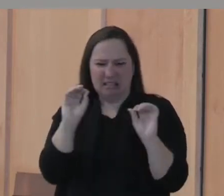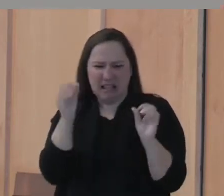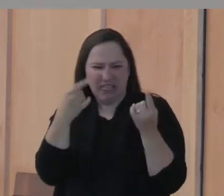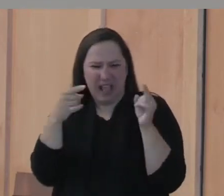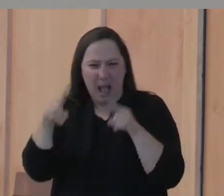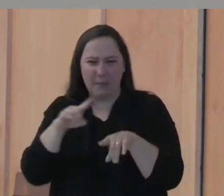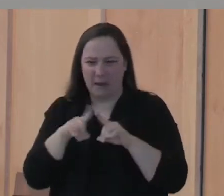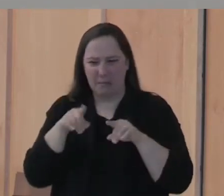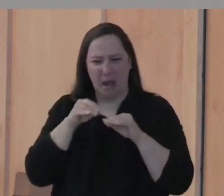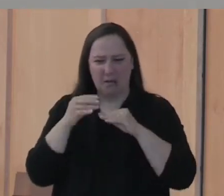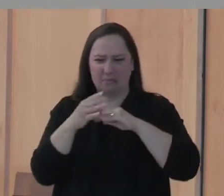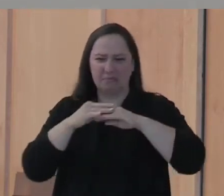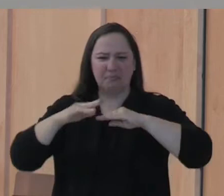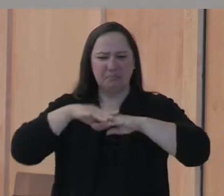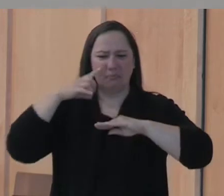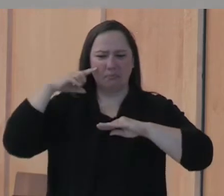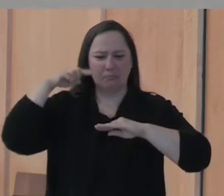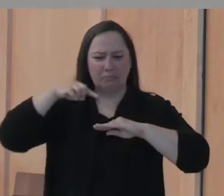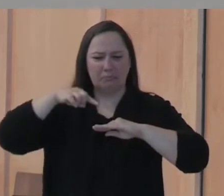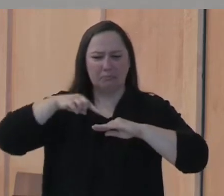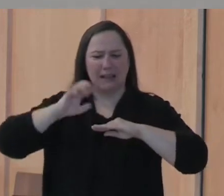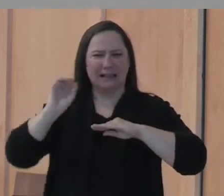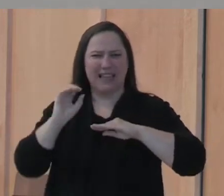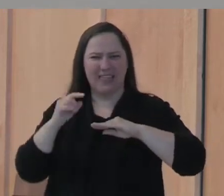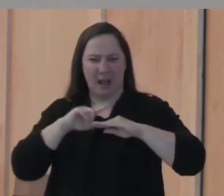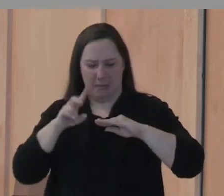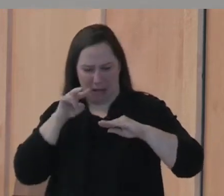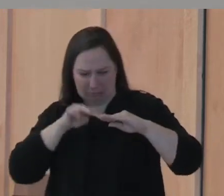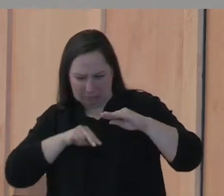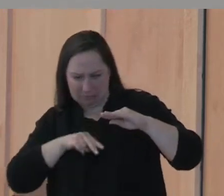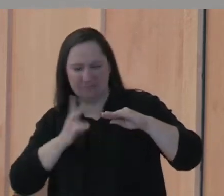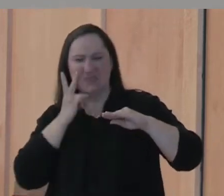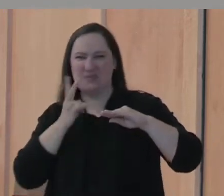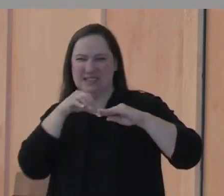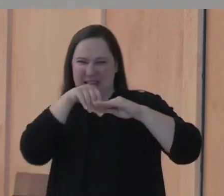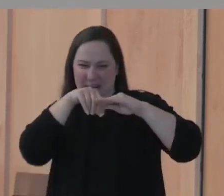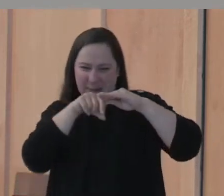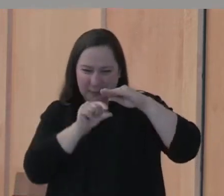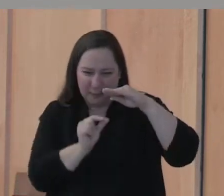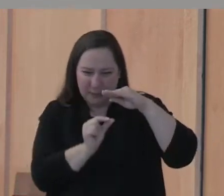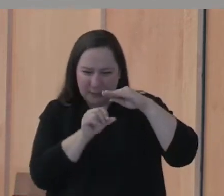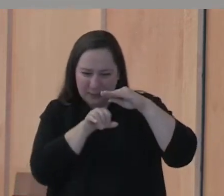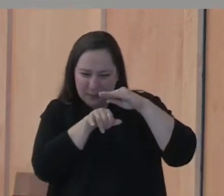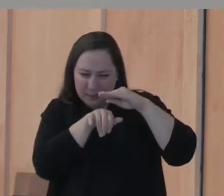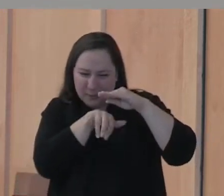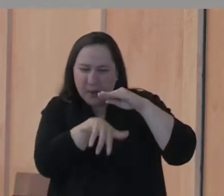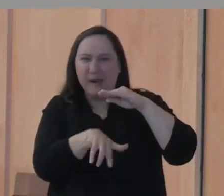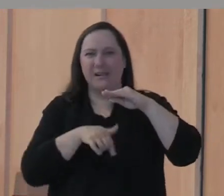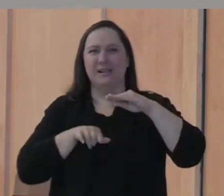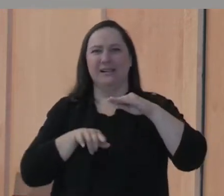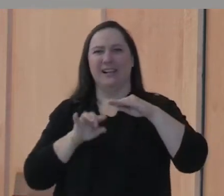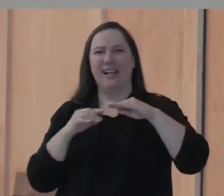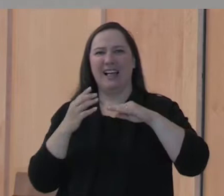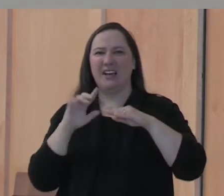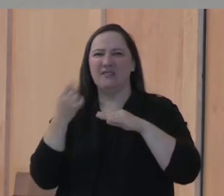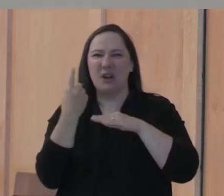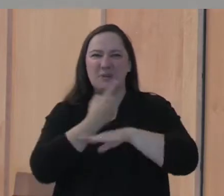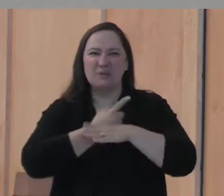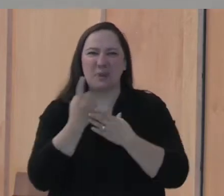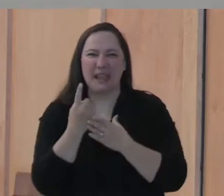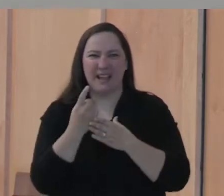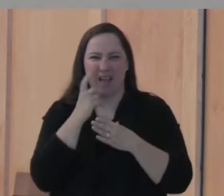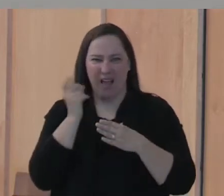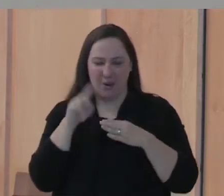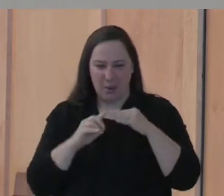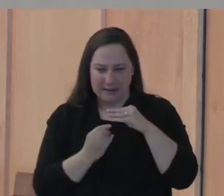But since you see the cutaway view, you know that it's very much alive with the roots underground. But then about the end of the first week is when that shoot